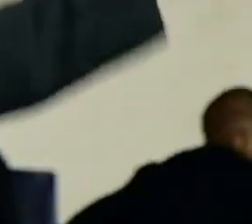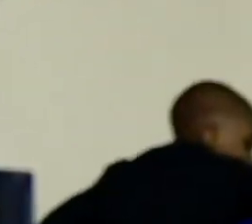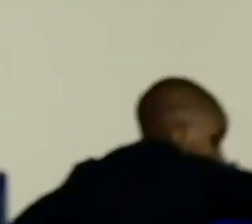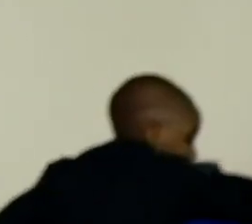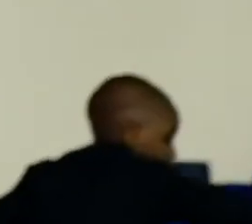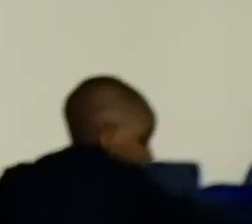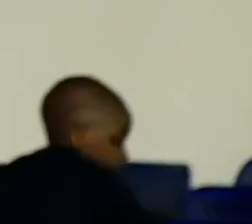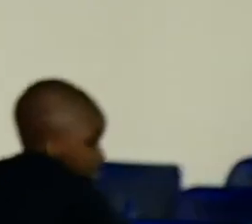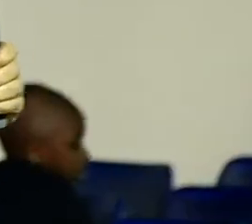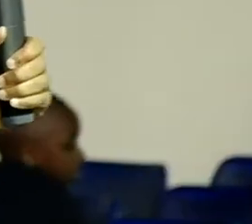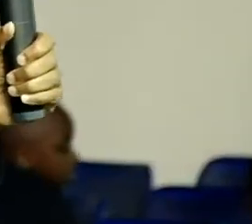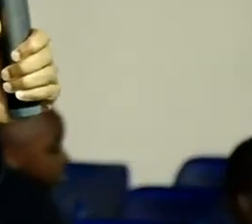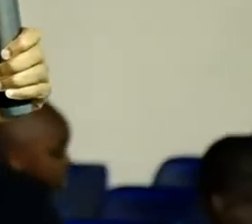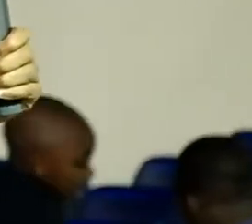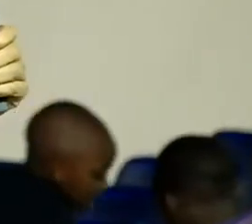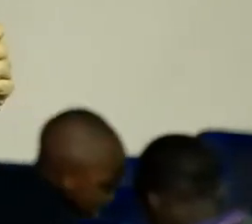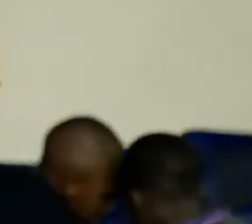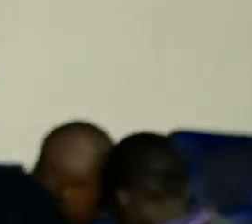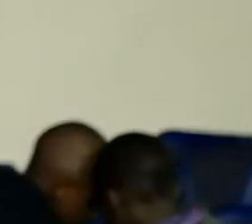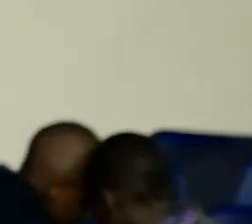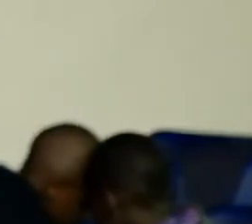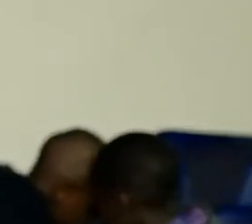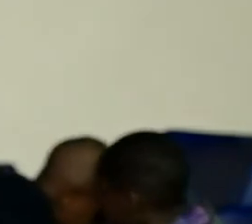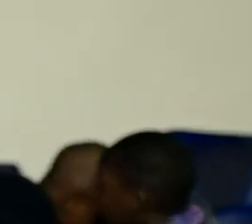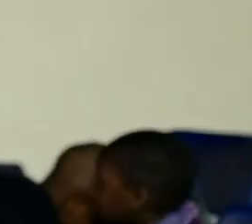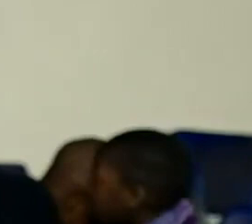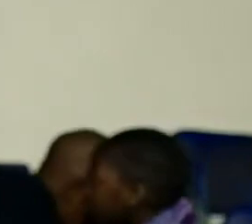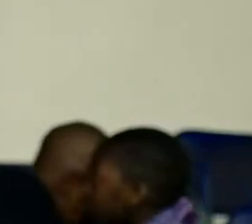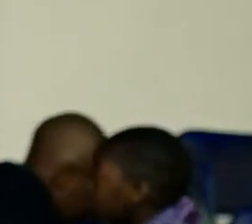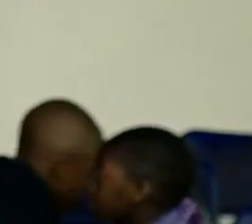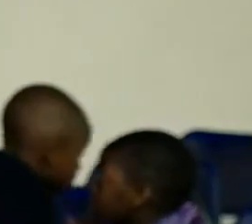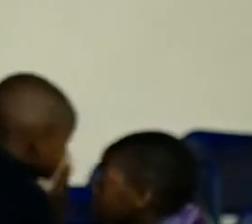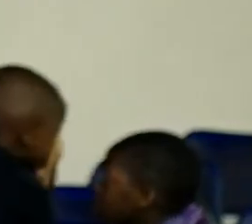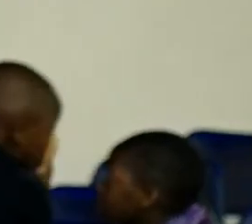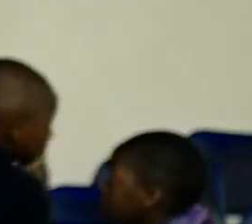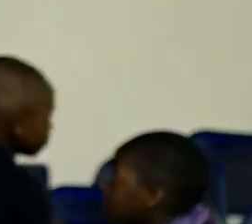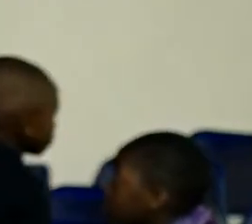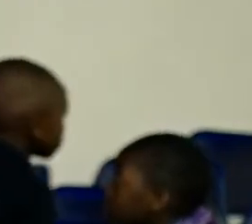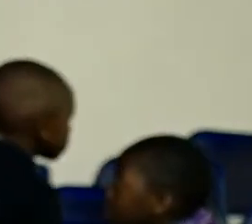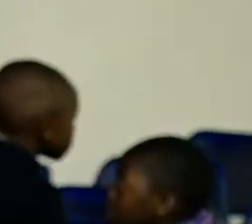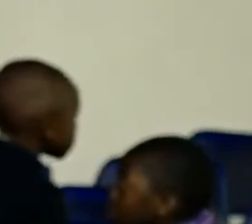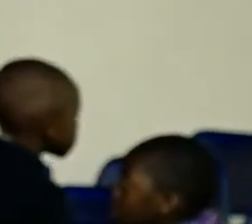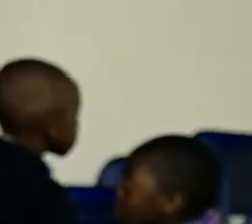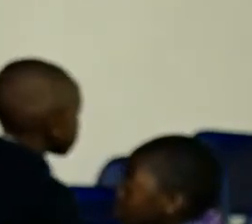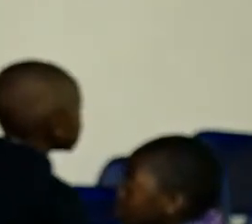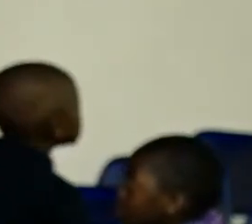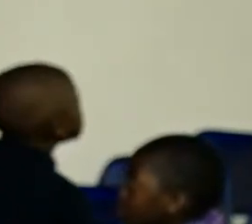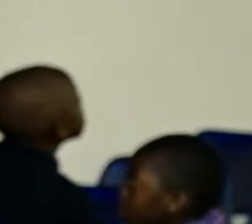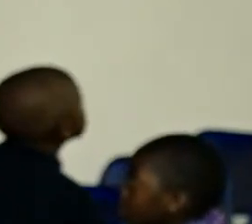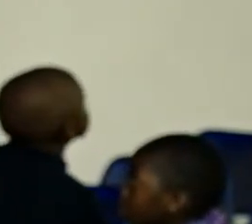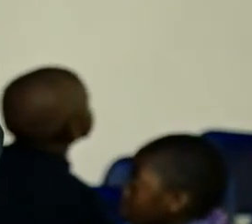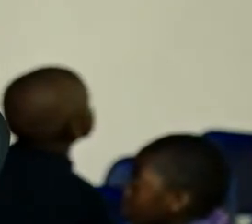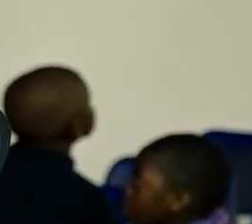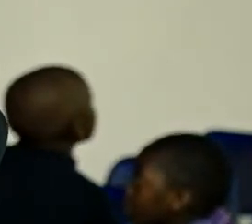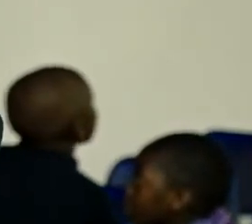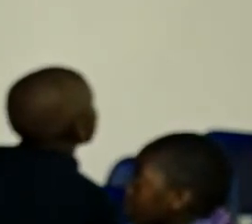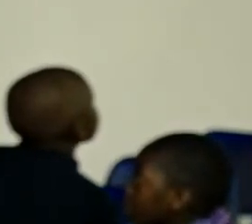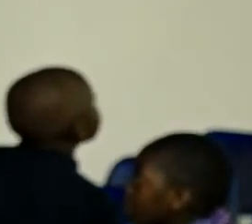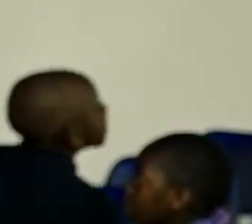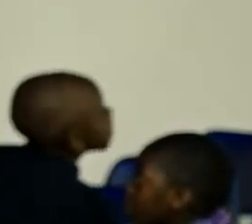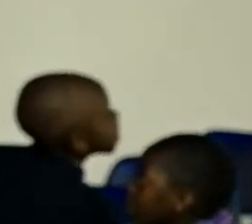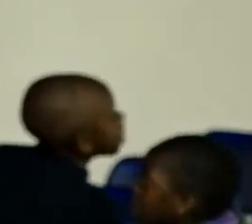Morning Morning And What Let me See The Parents Here Who Teach Their Children The Word Of God In The Morning And In The Evening